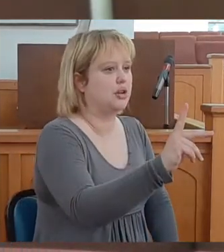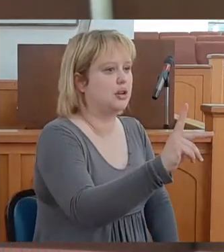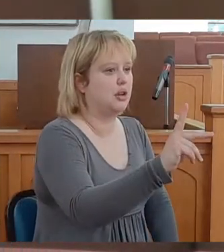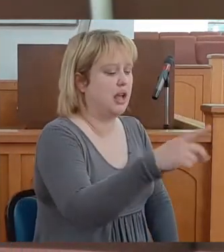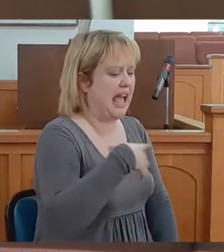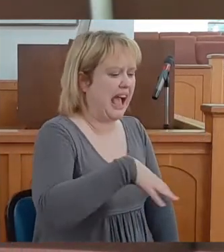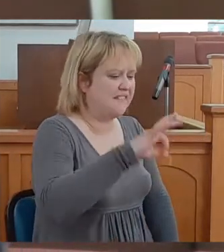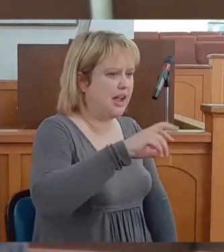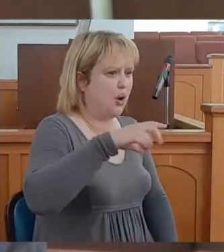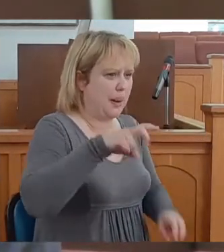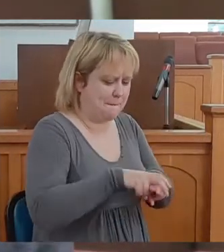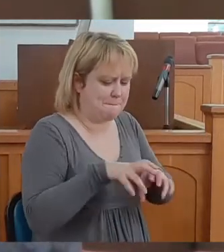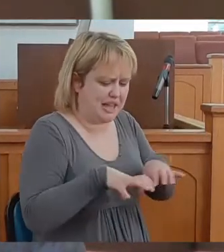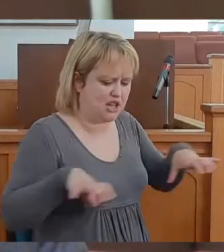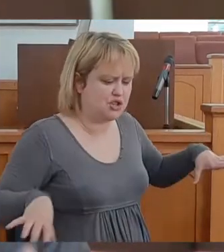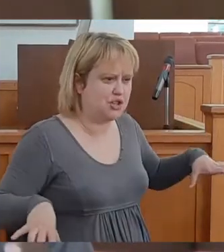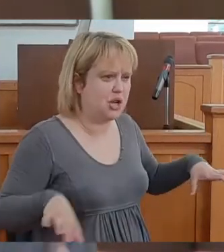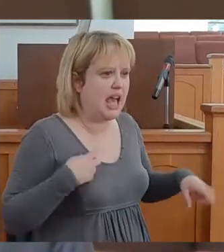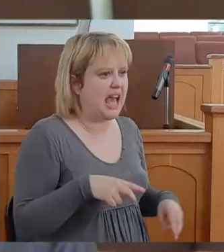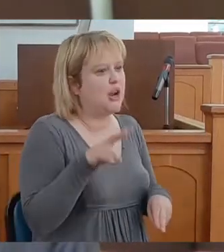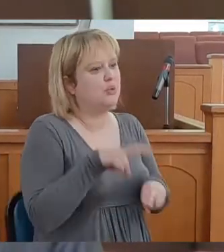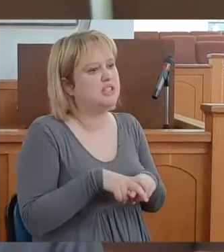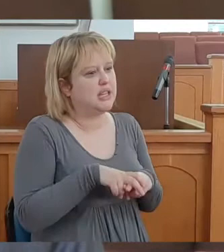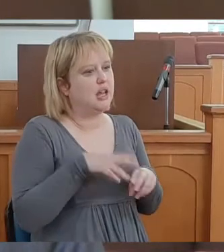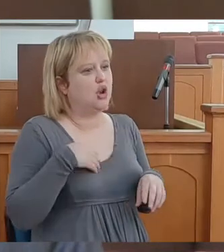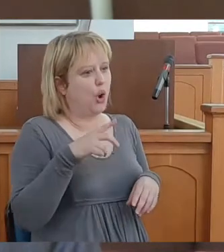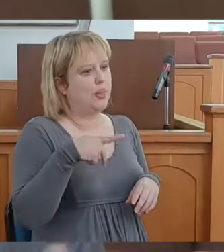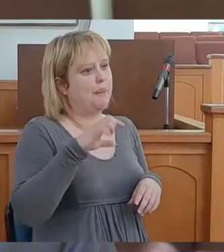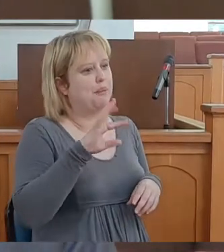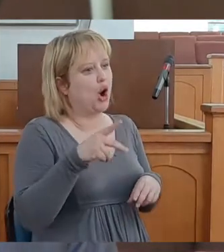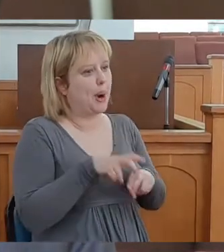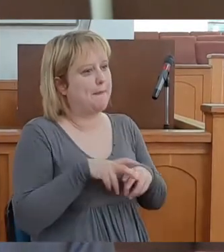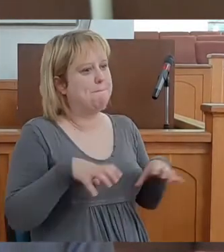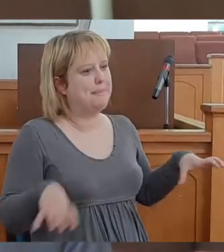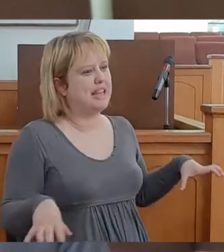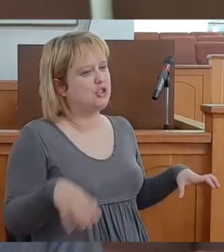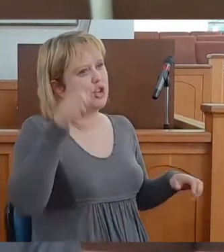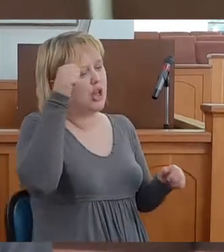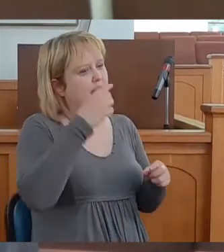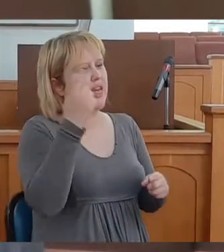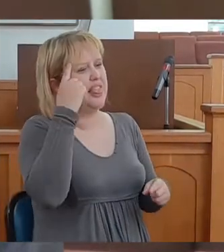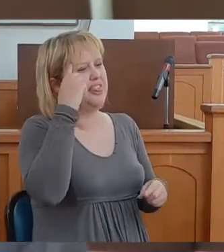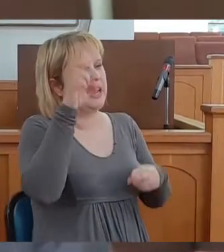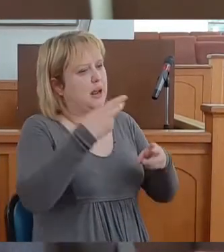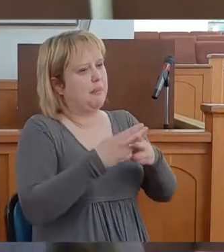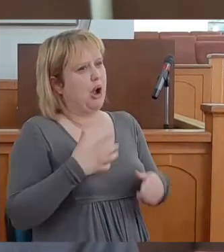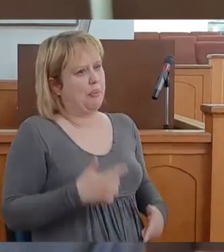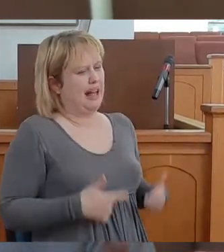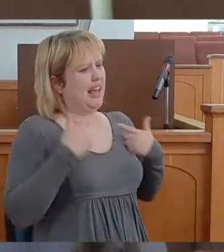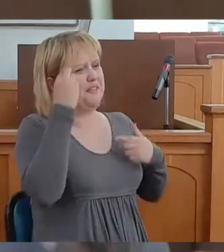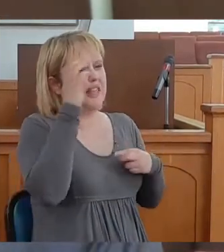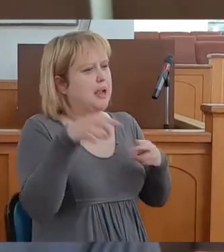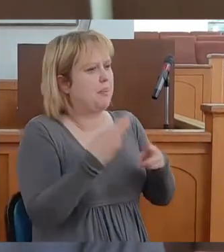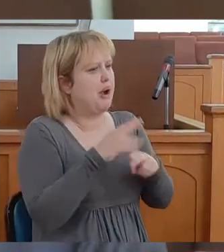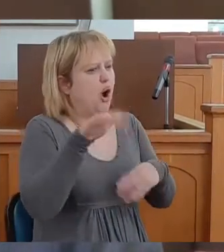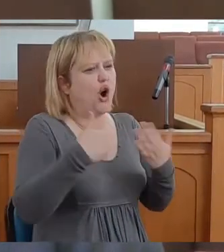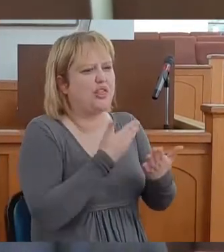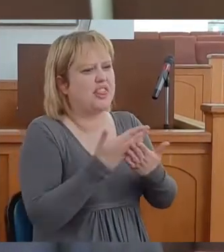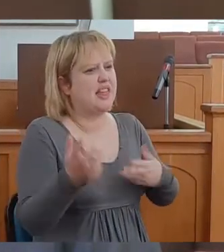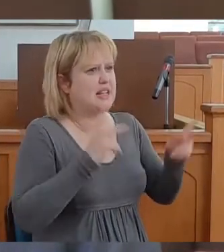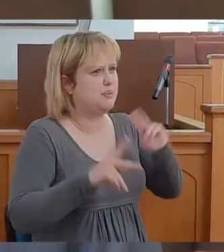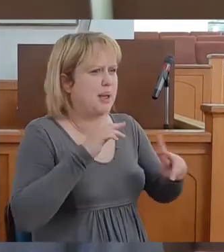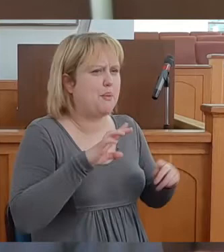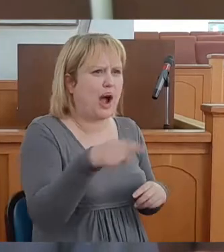found this park bench. And I was just sitting on that park bench, recapping my life, thinking about all the things